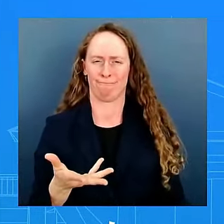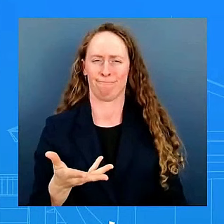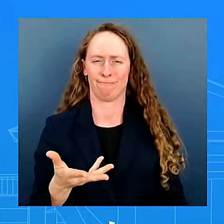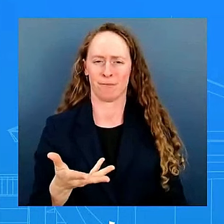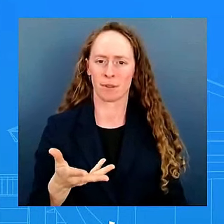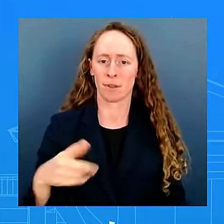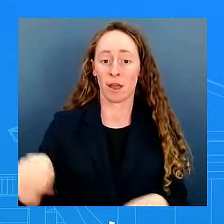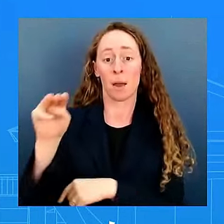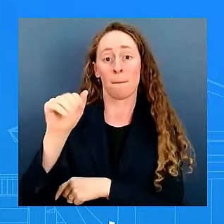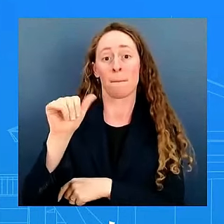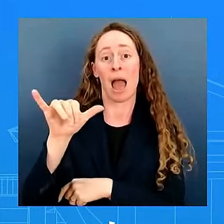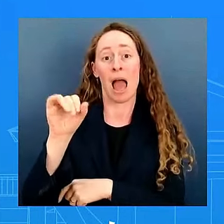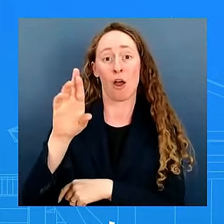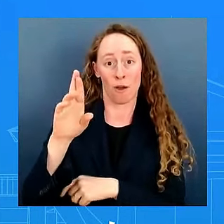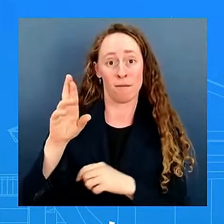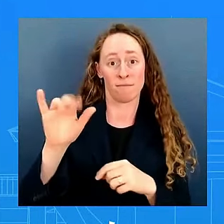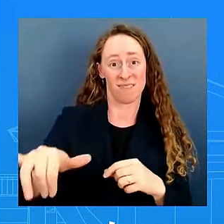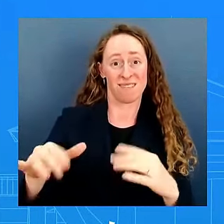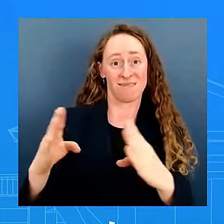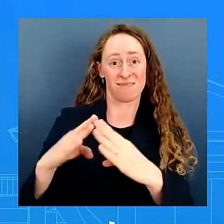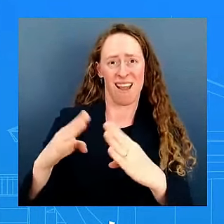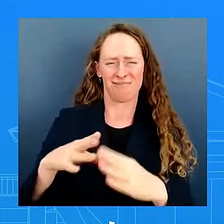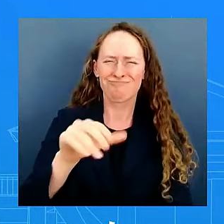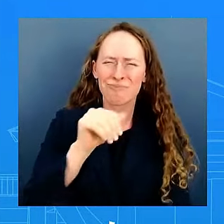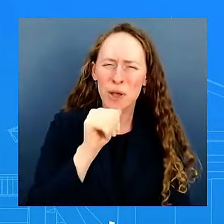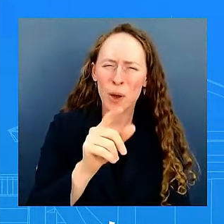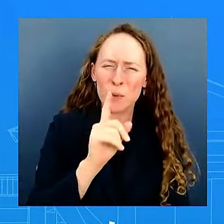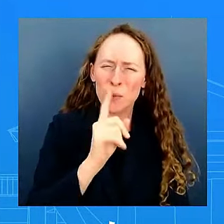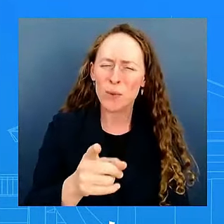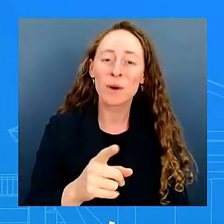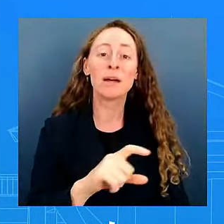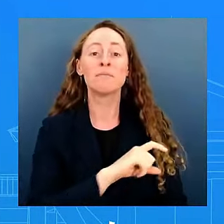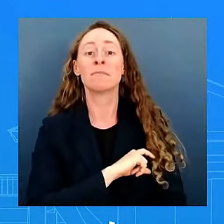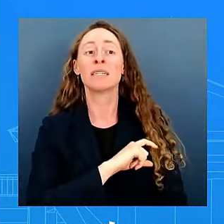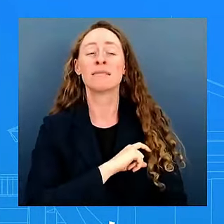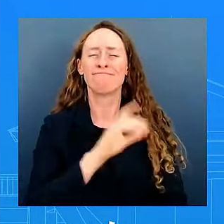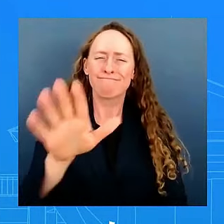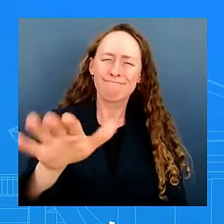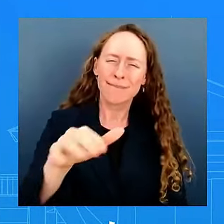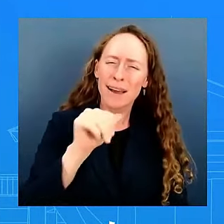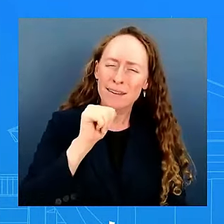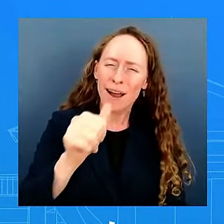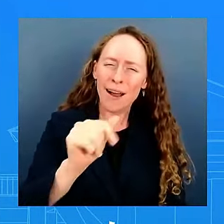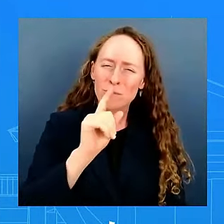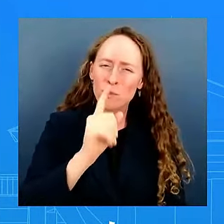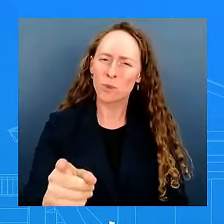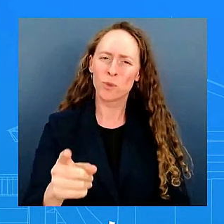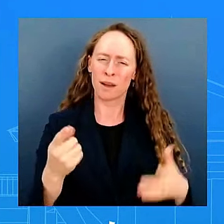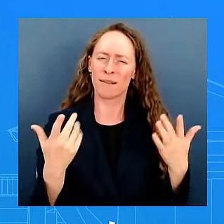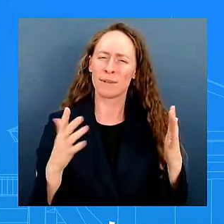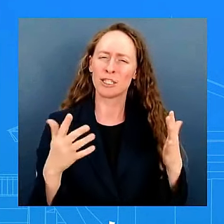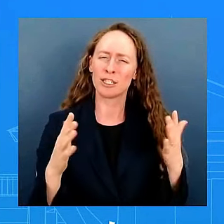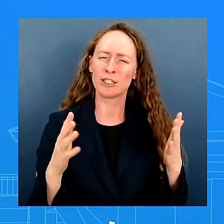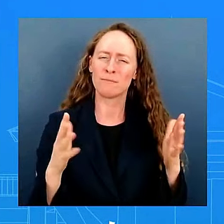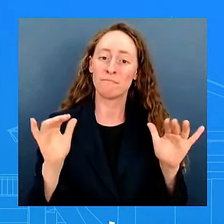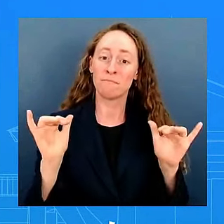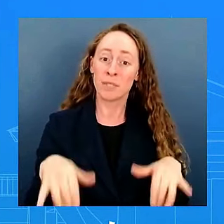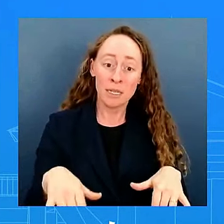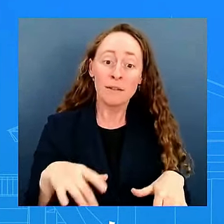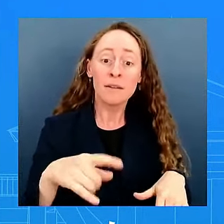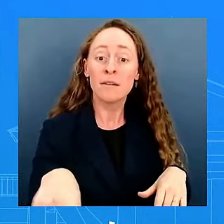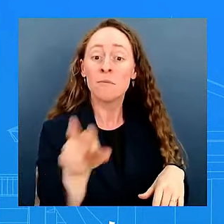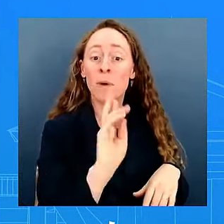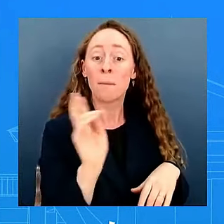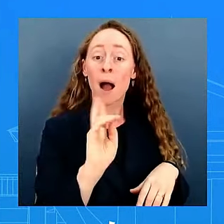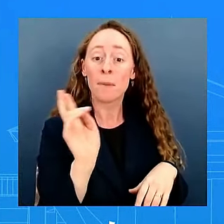ohio department police department and we hear republicans national republicans continue to